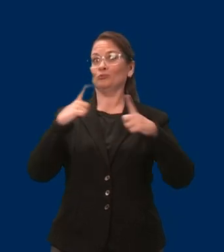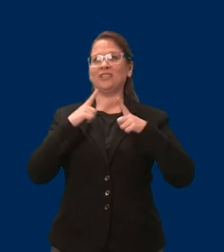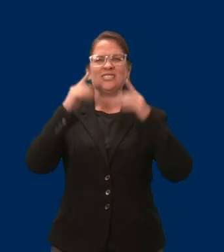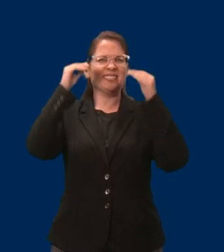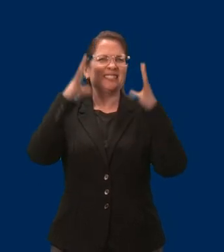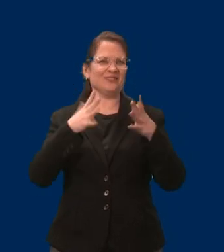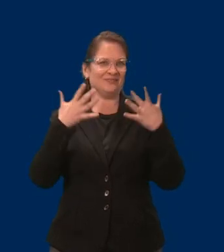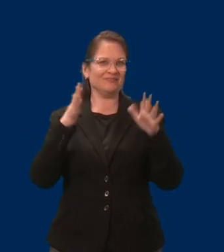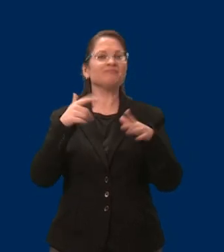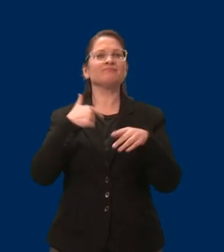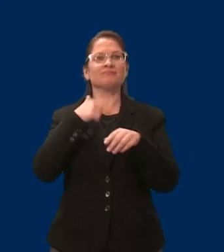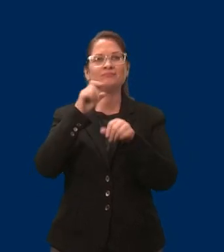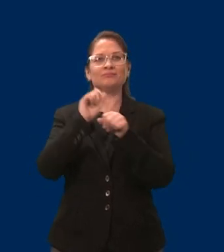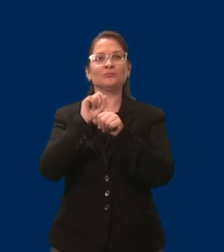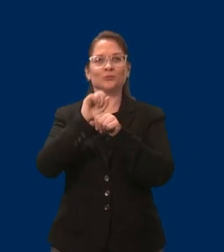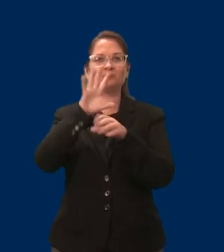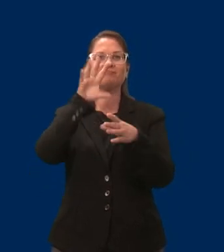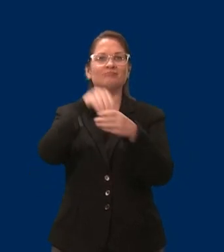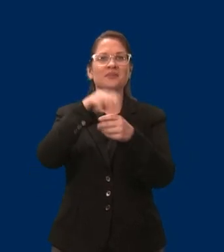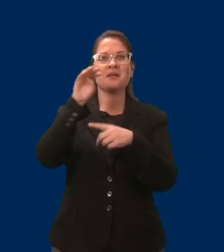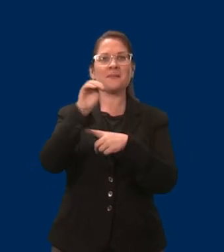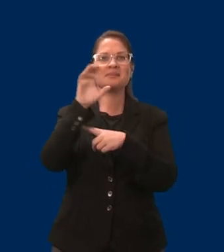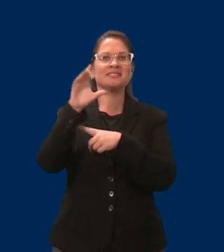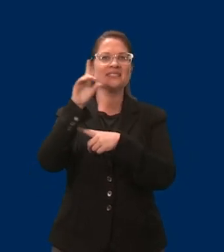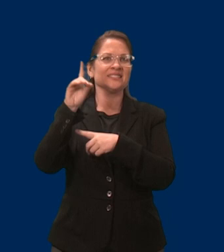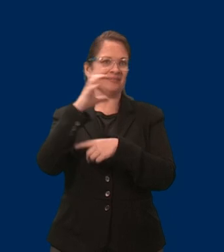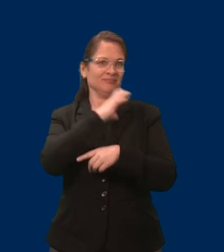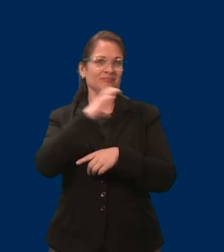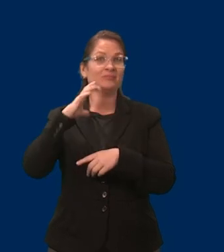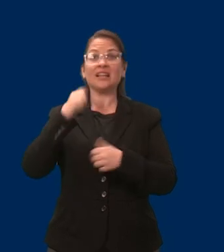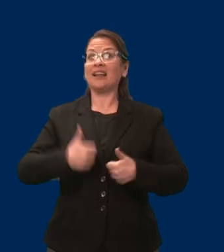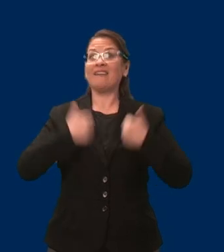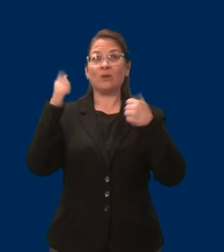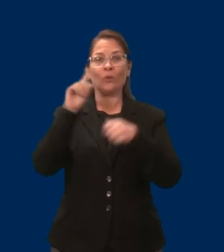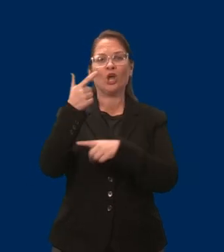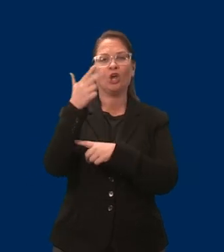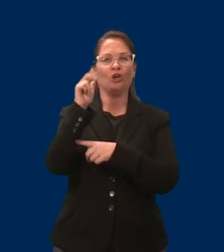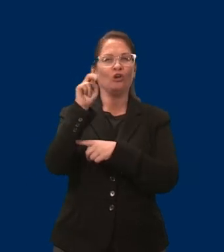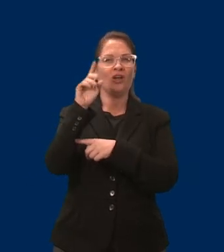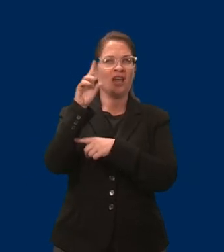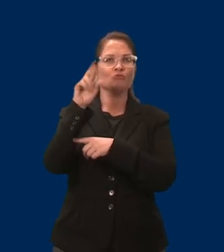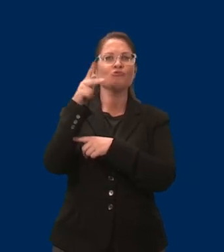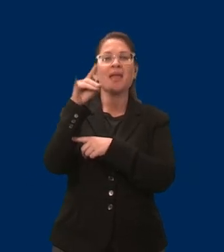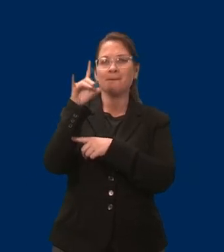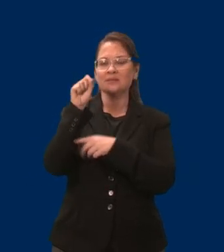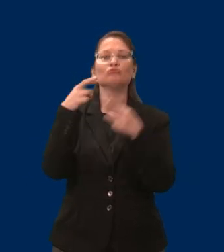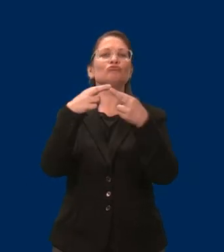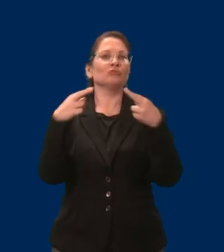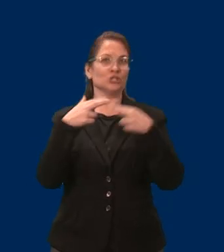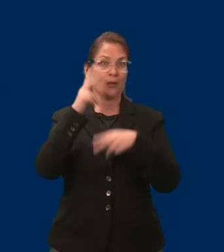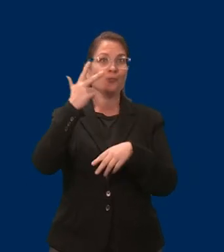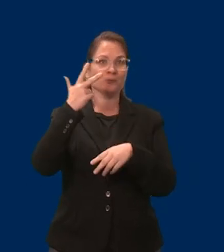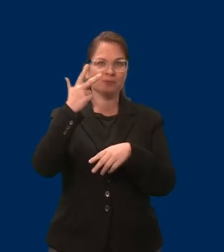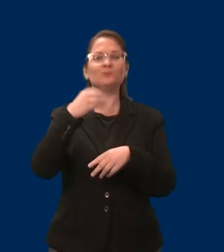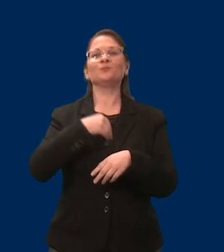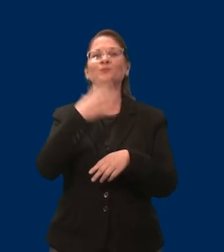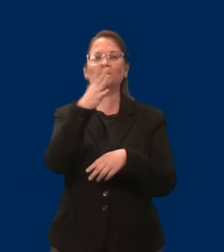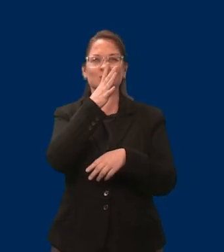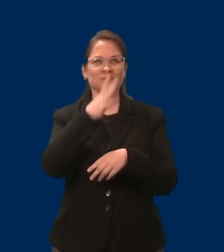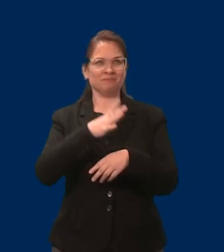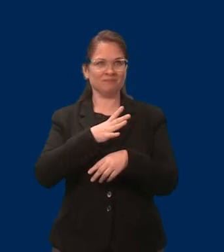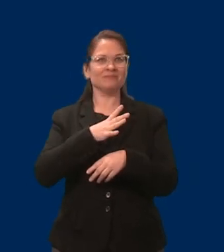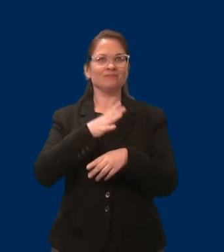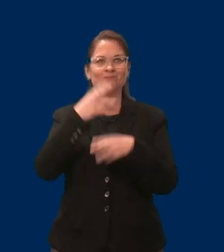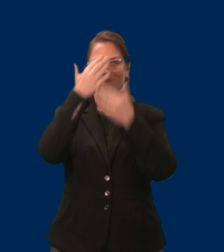Grand Rapids, Minnesota, representing Region 3. I am a white woman with short, dark brown hair